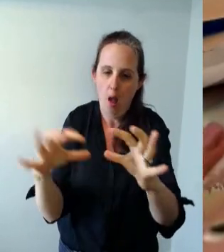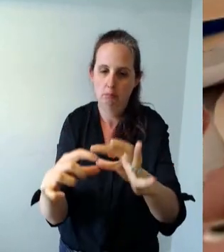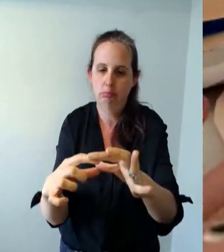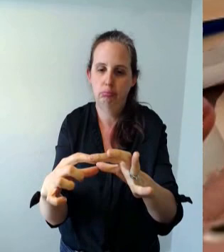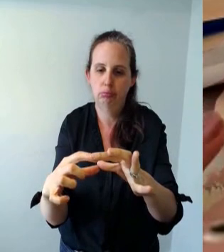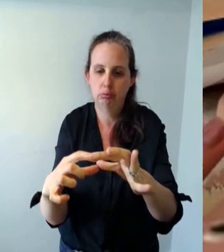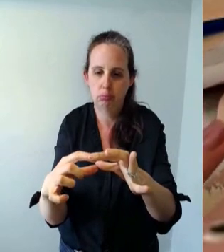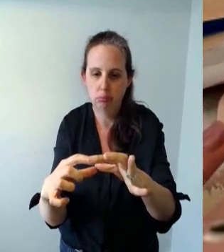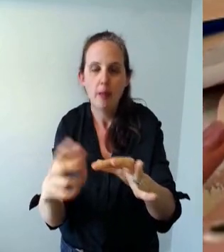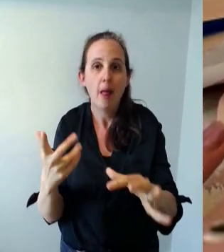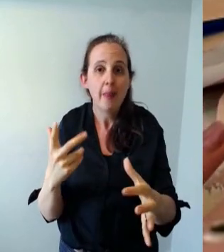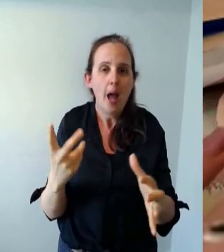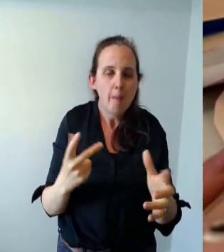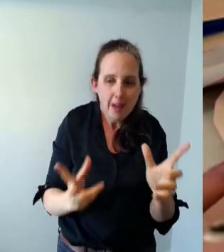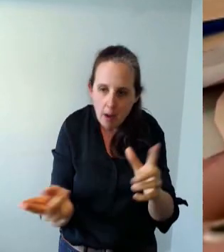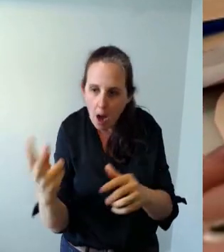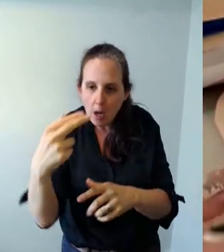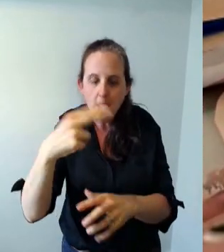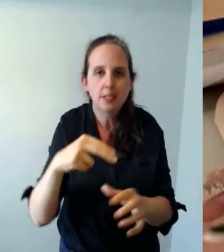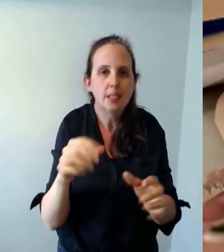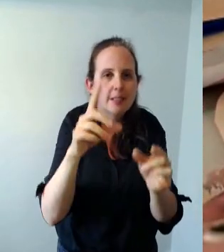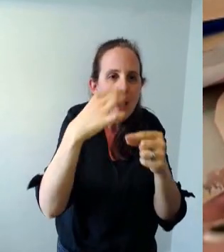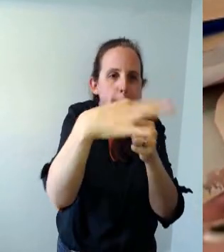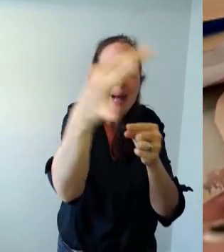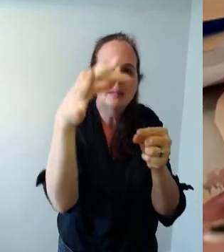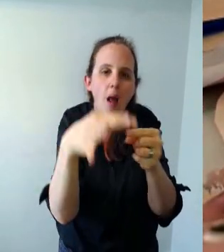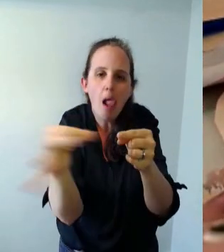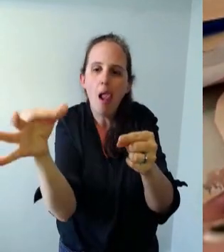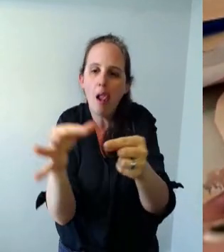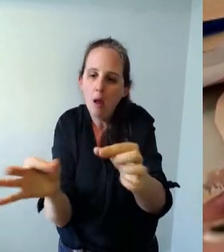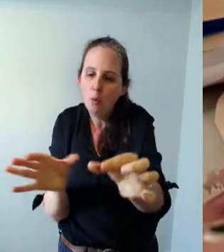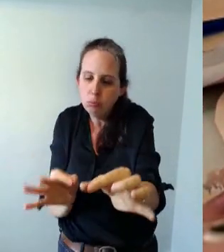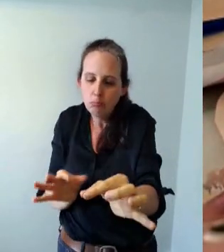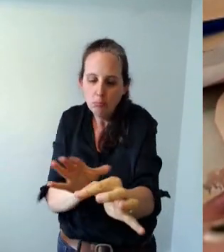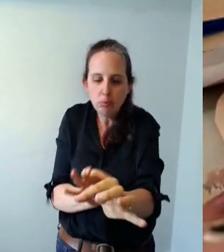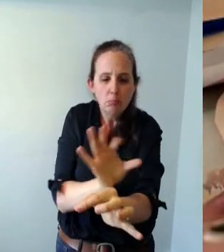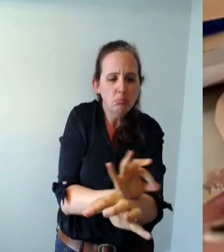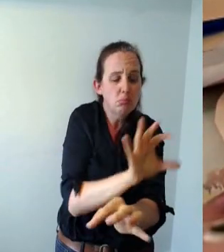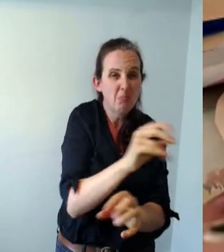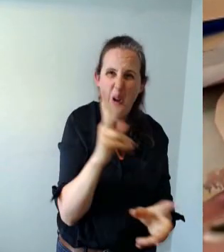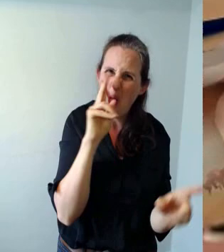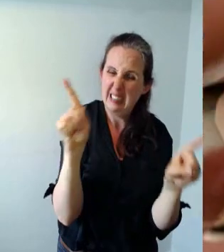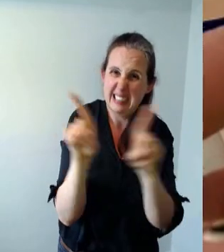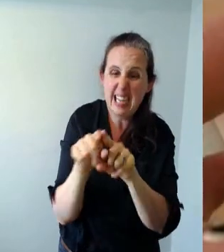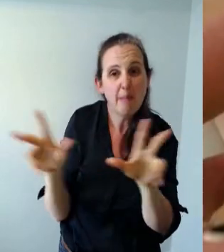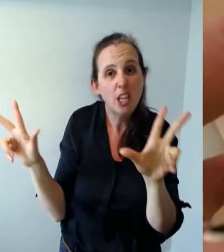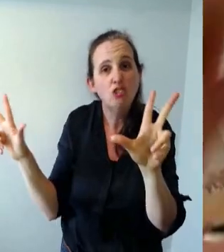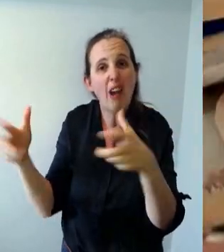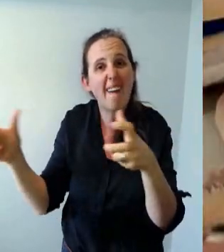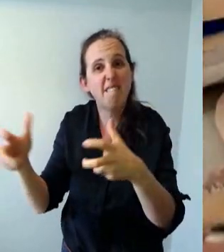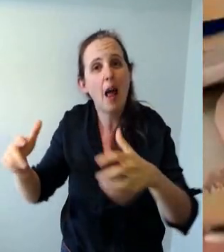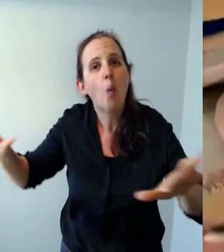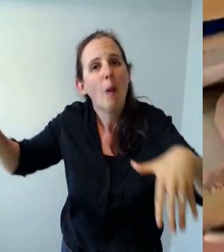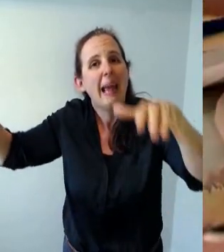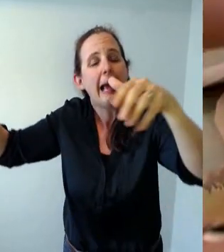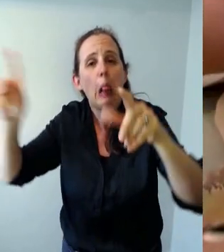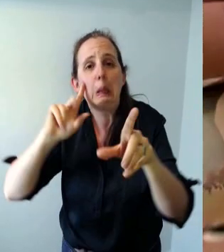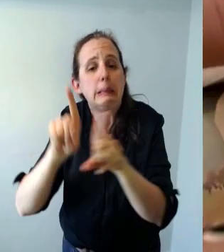cut out petal shapes a similar to dragonfly wings really the petals